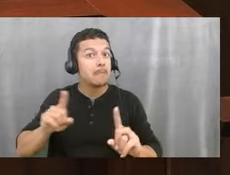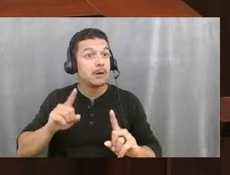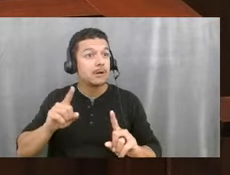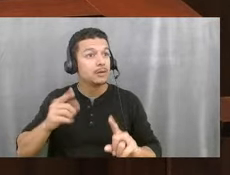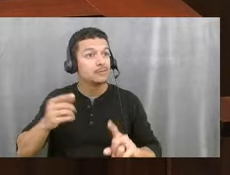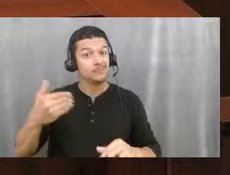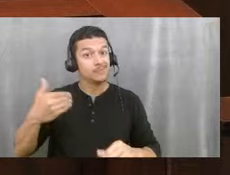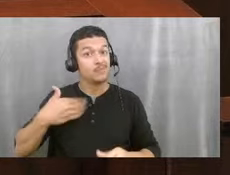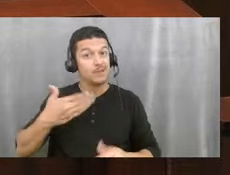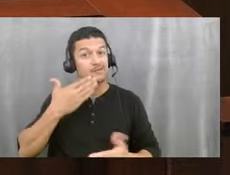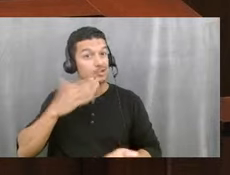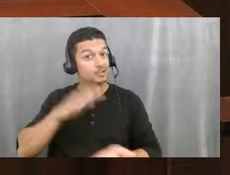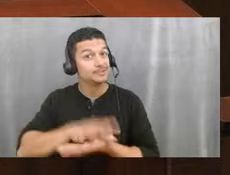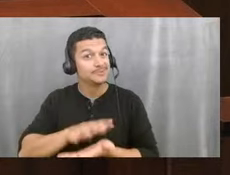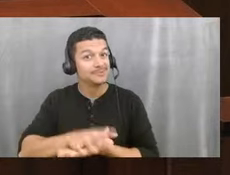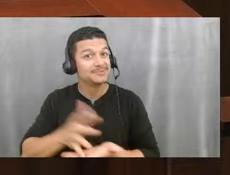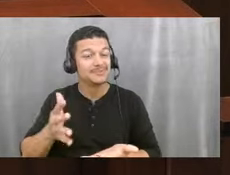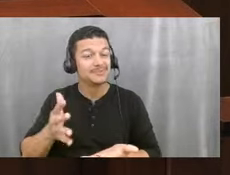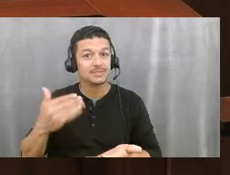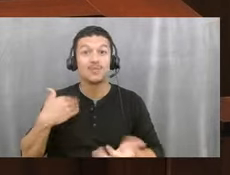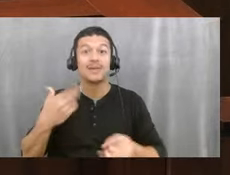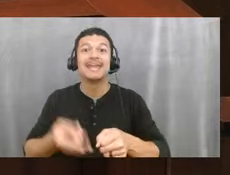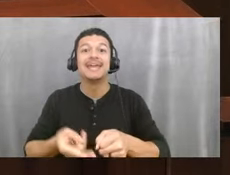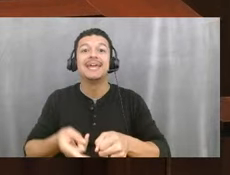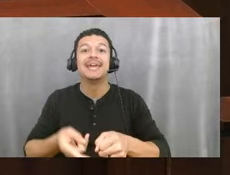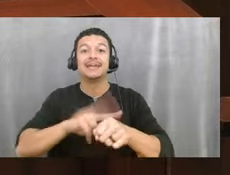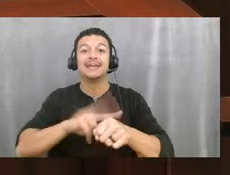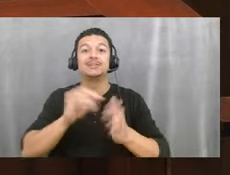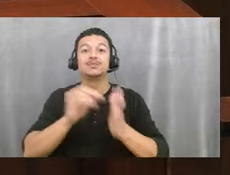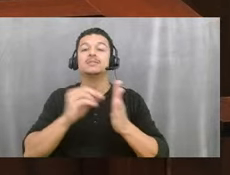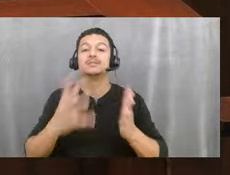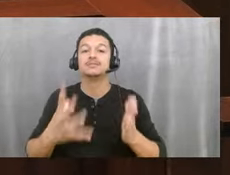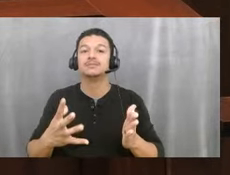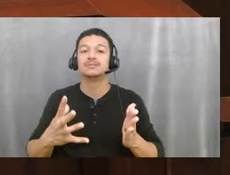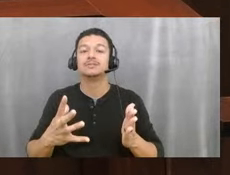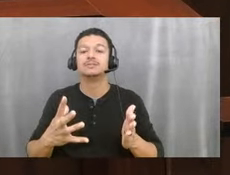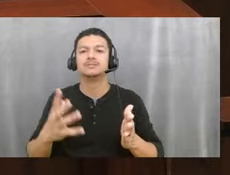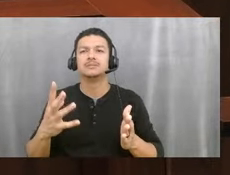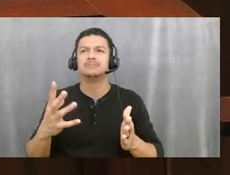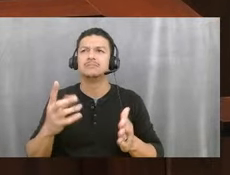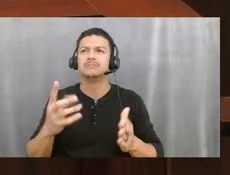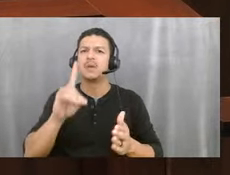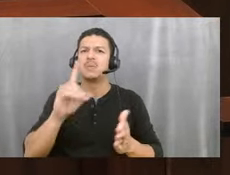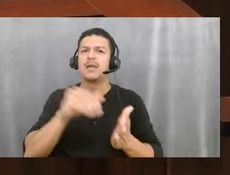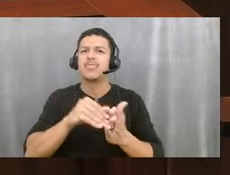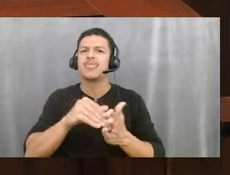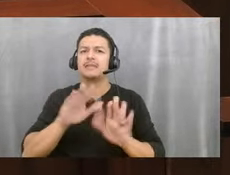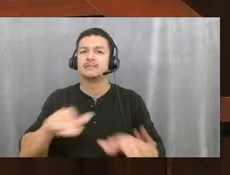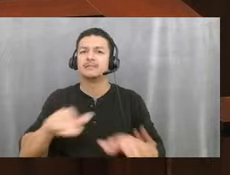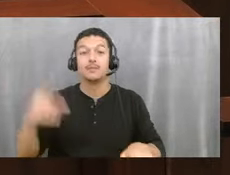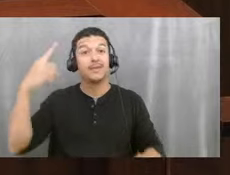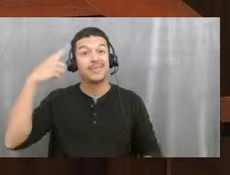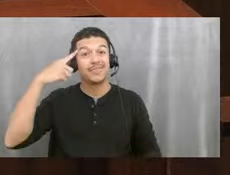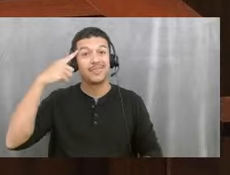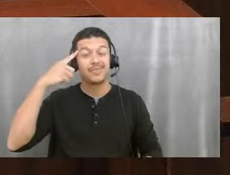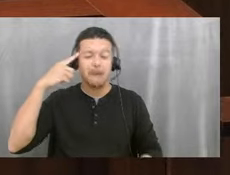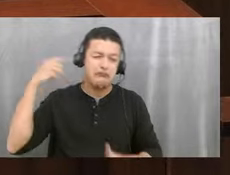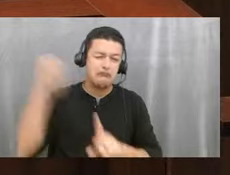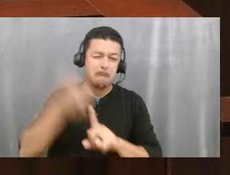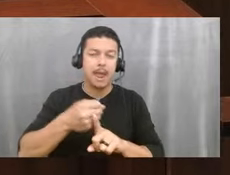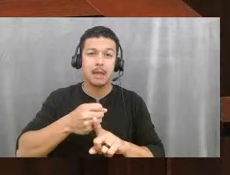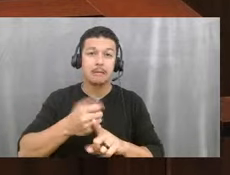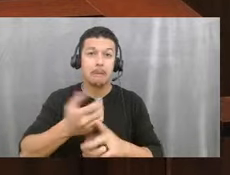that's part of it. So we actually had an increase of students in our system of about 1,000 kids when we thought we were going to have quite the hit from that.